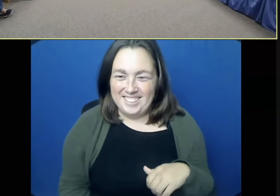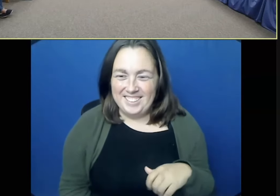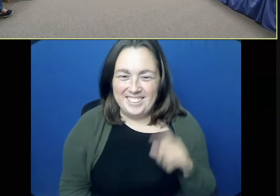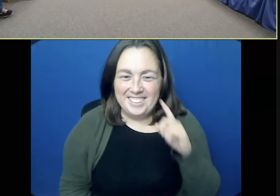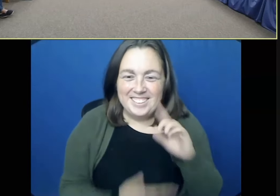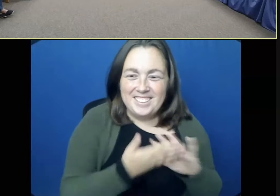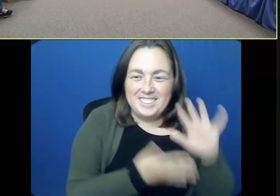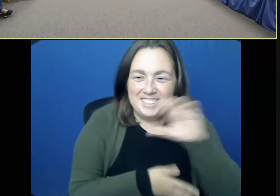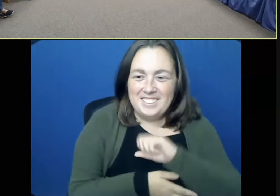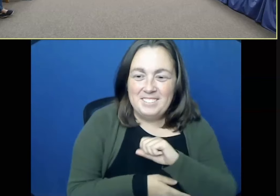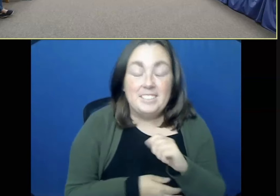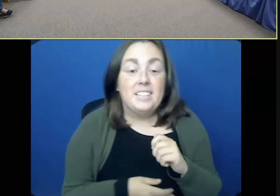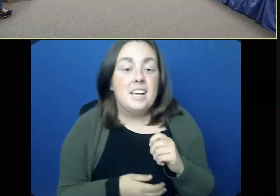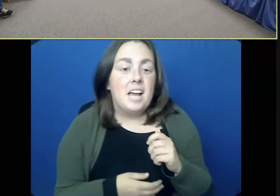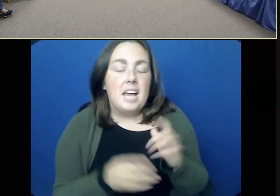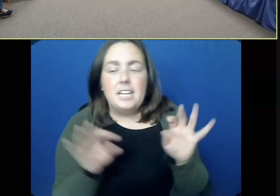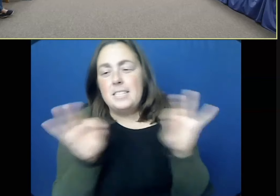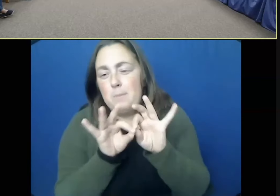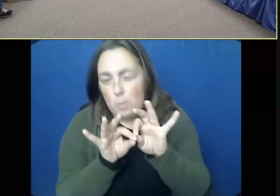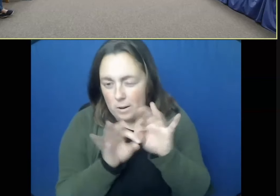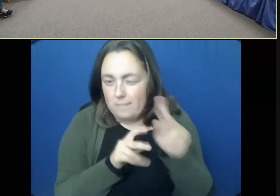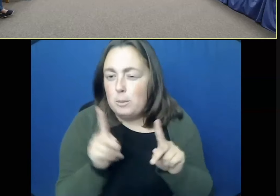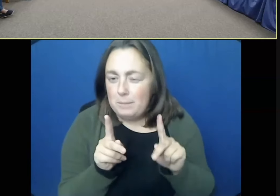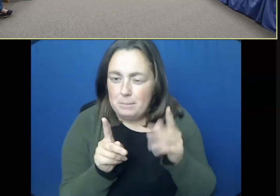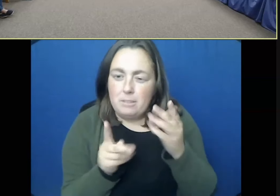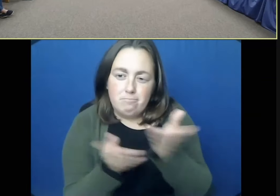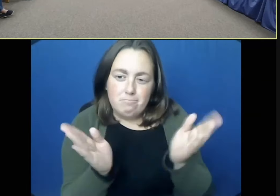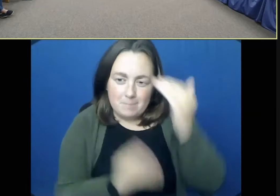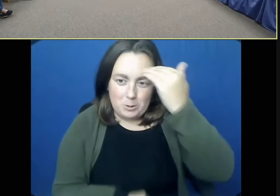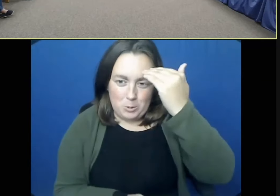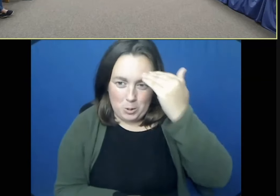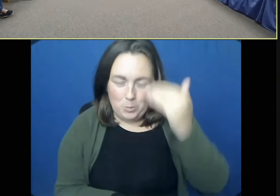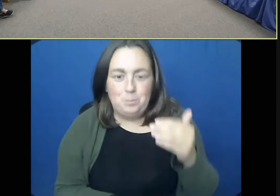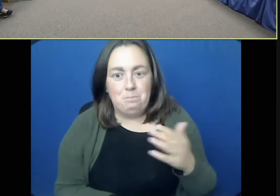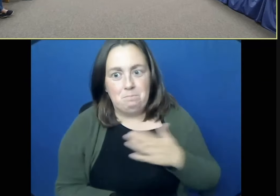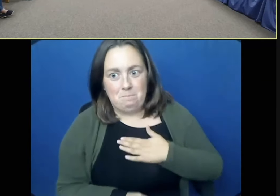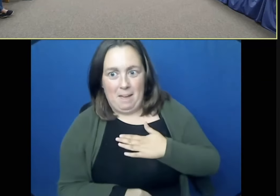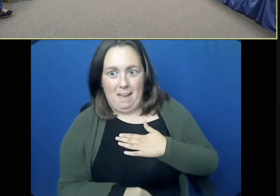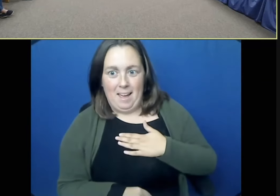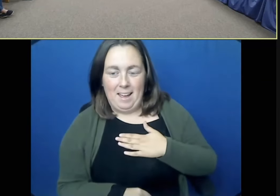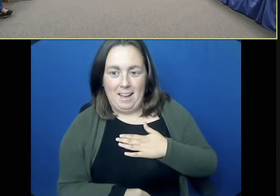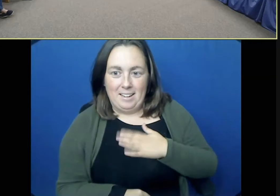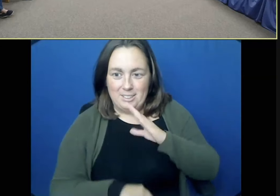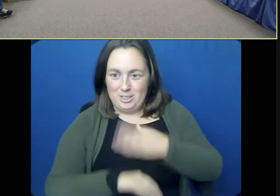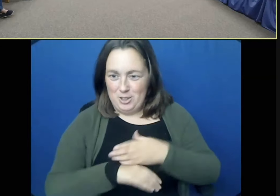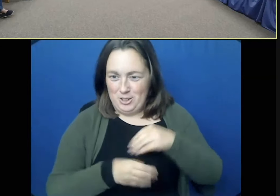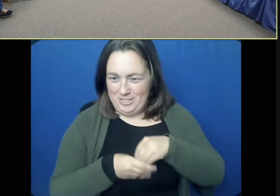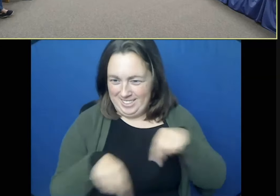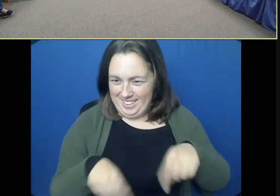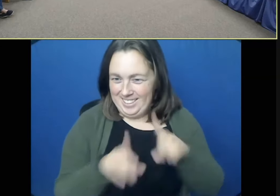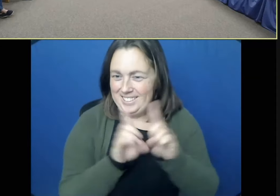I think it's important for people to know. mean, my child's in this district. So she, she knows ahead of time, I guess. But,